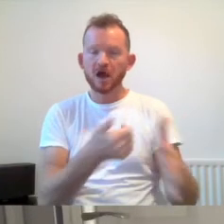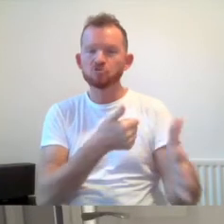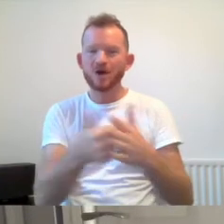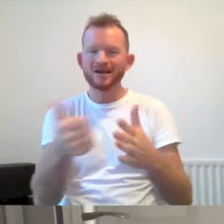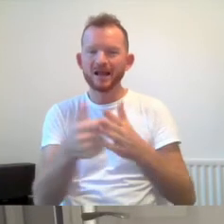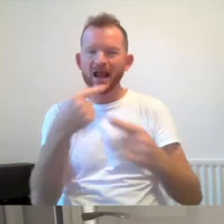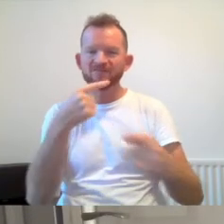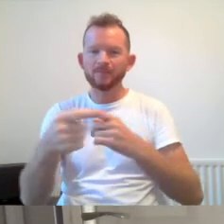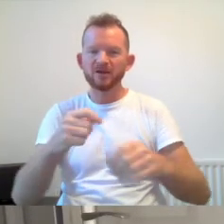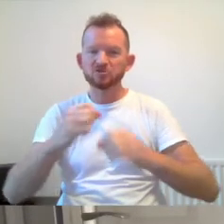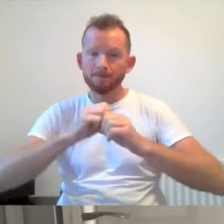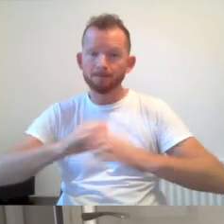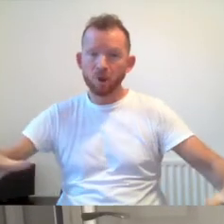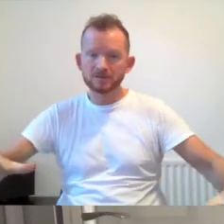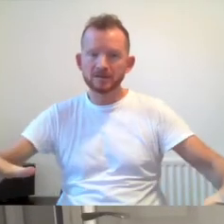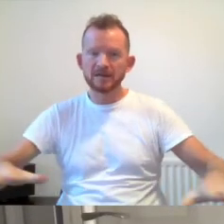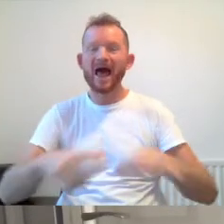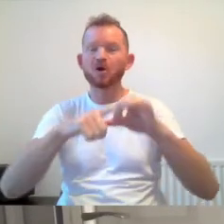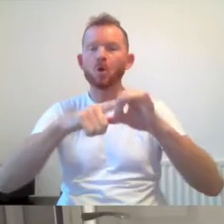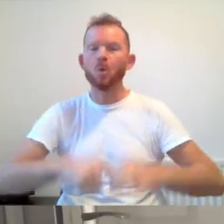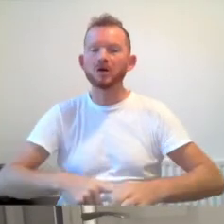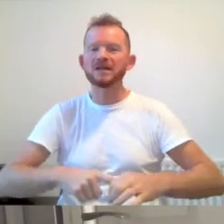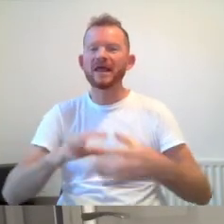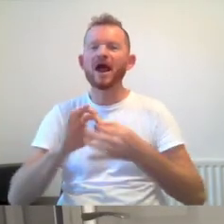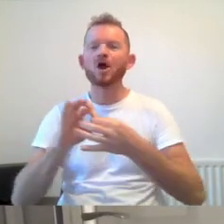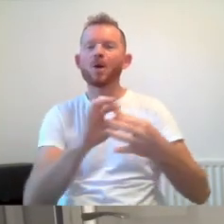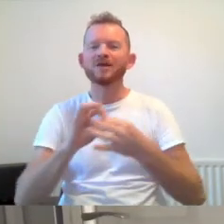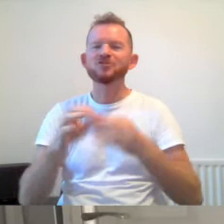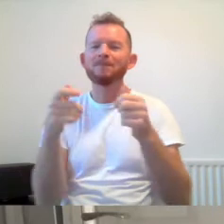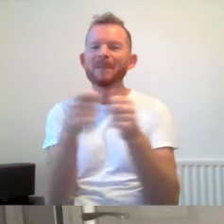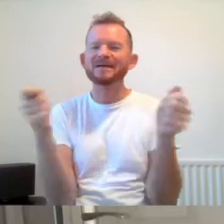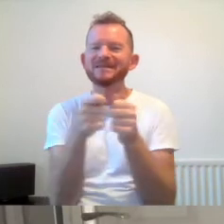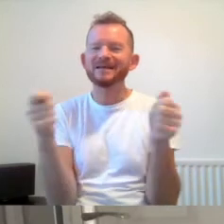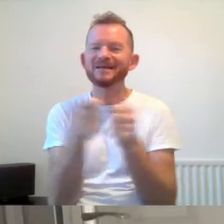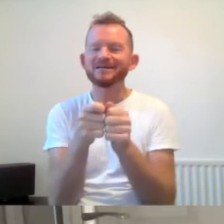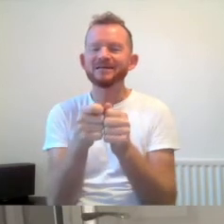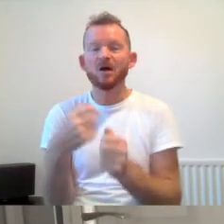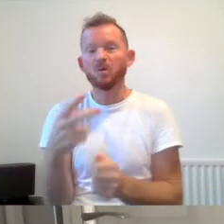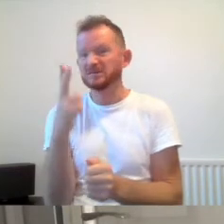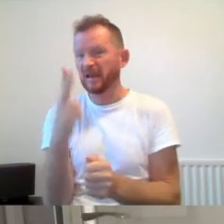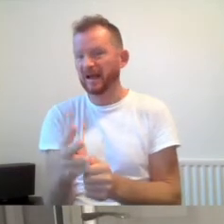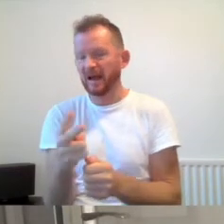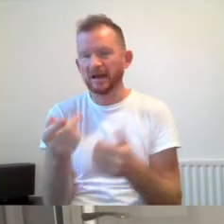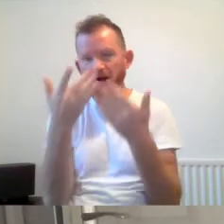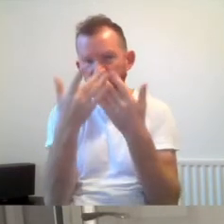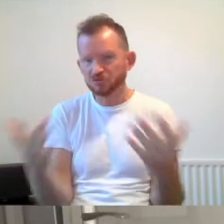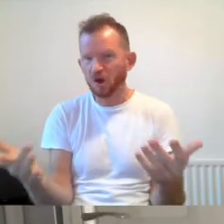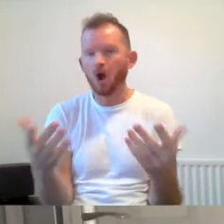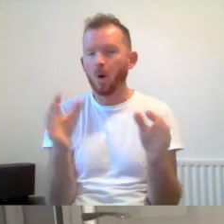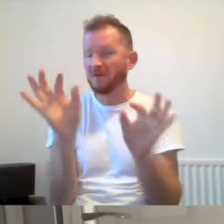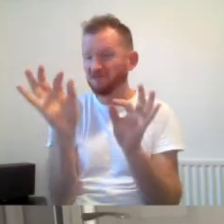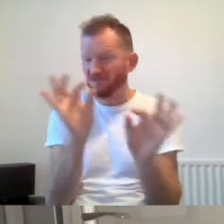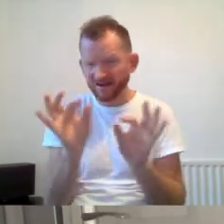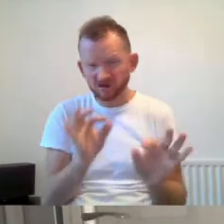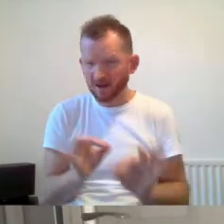bulletins and a quarterly coalition magazine. Once again, we can only highlight a fraction of what GMCDP has